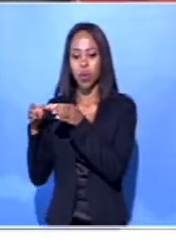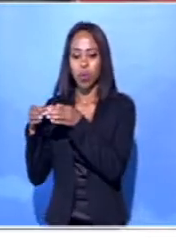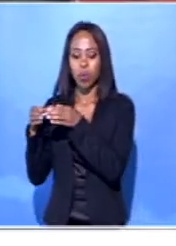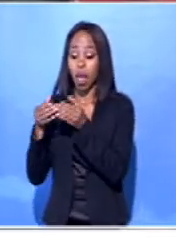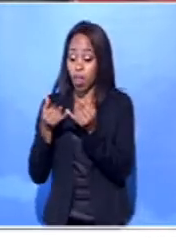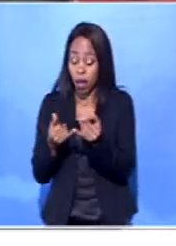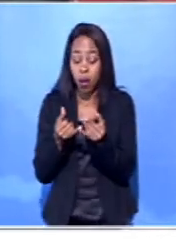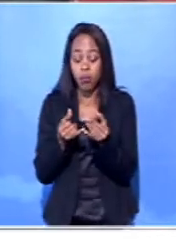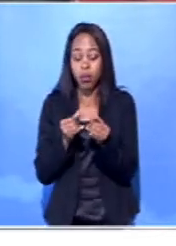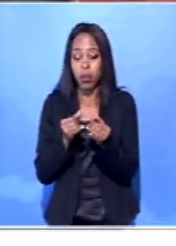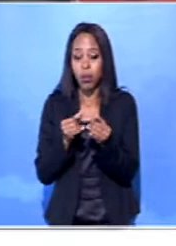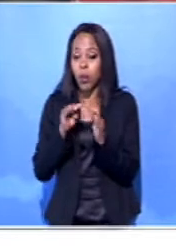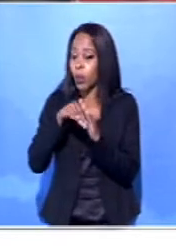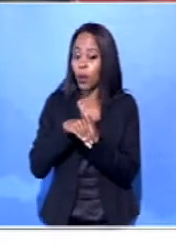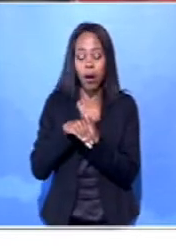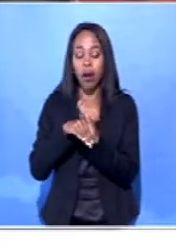-increasing.